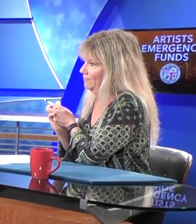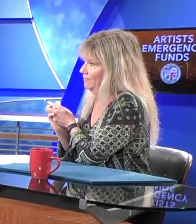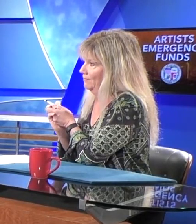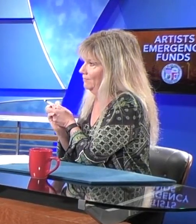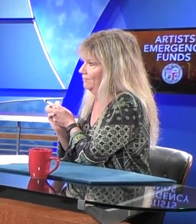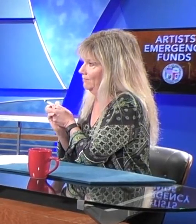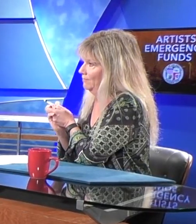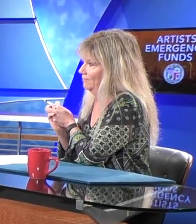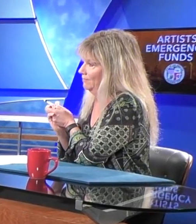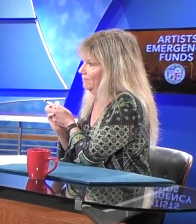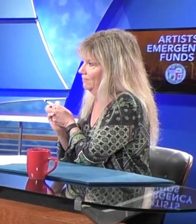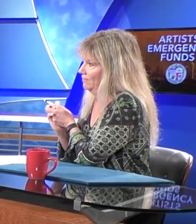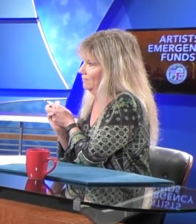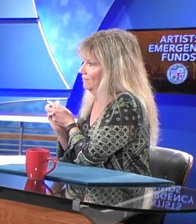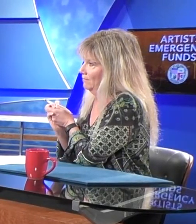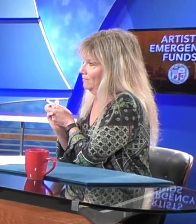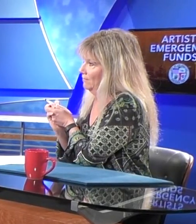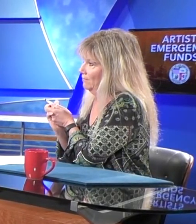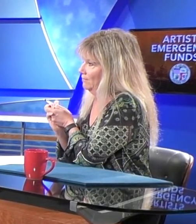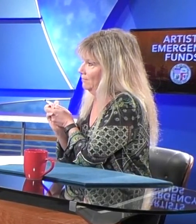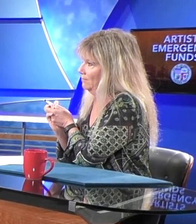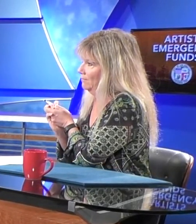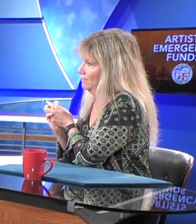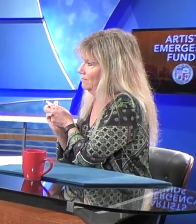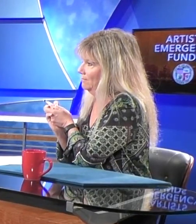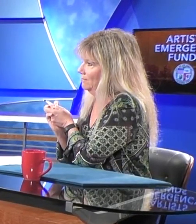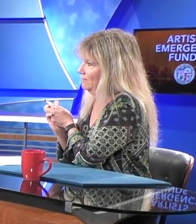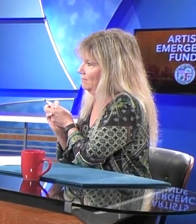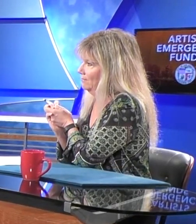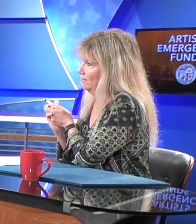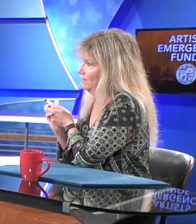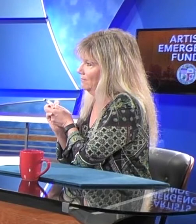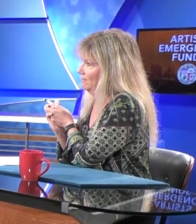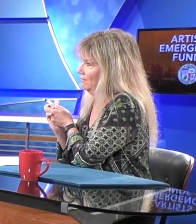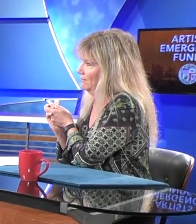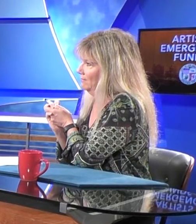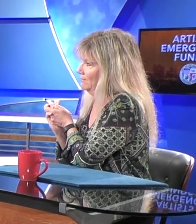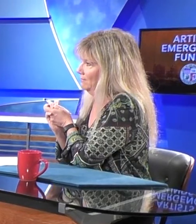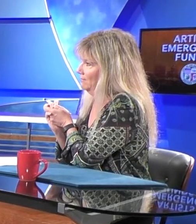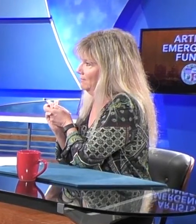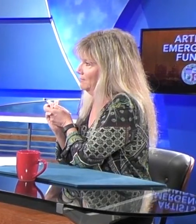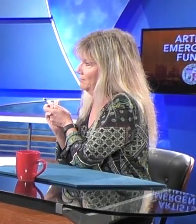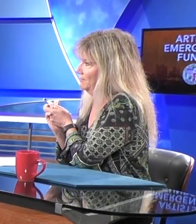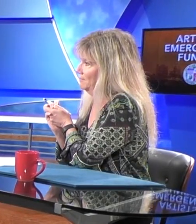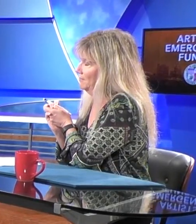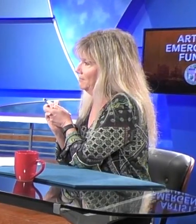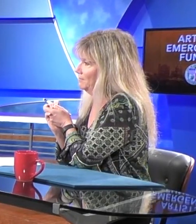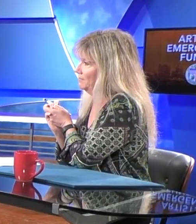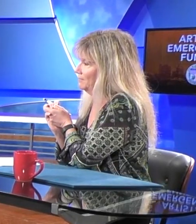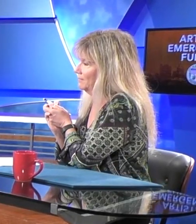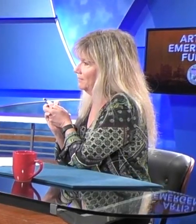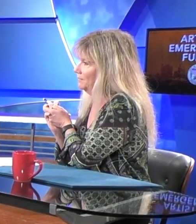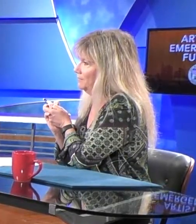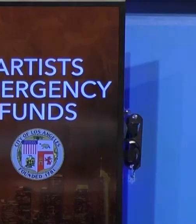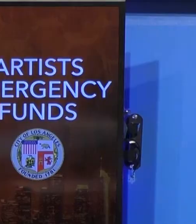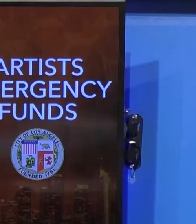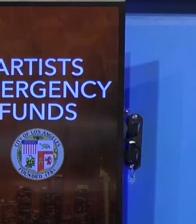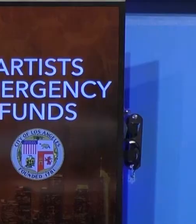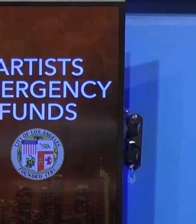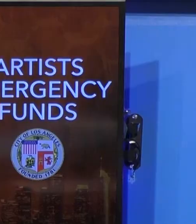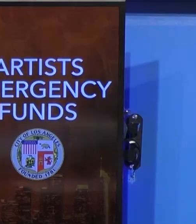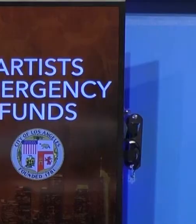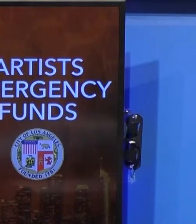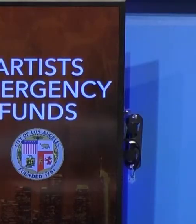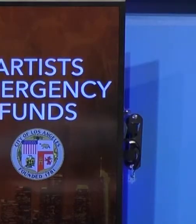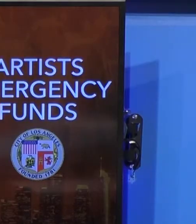active city um i have a staff of two and a half really dedicated people and we have about 350